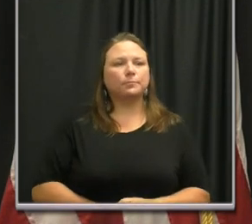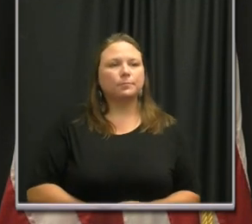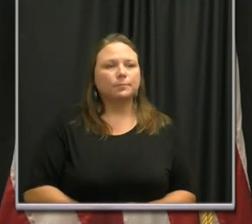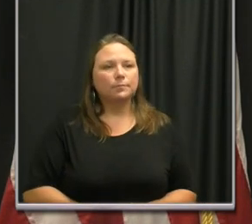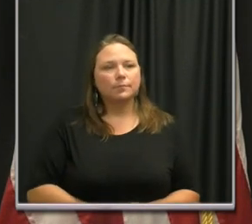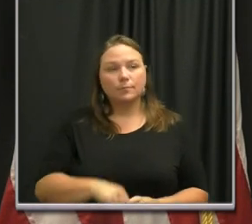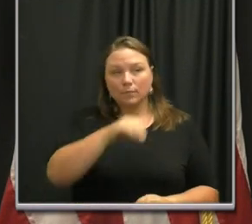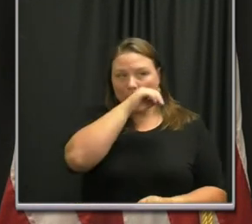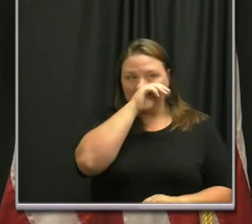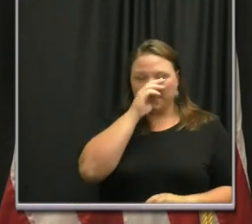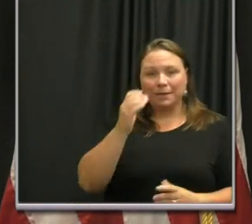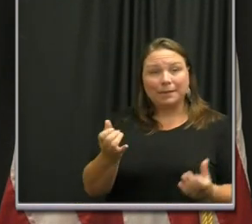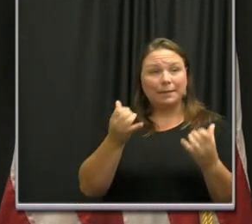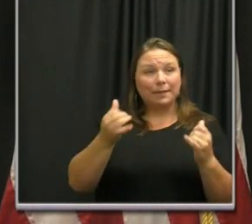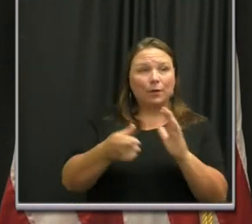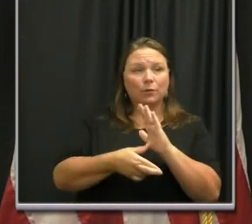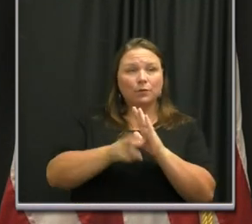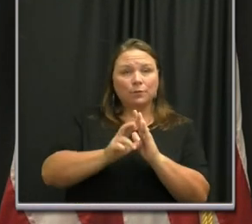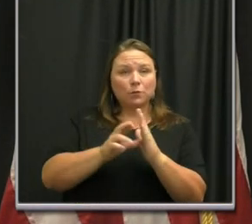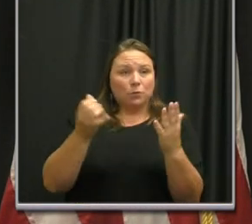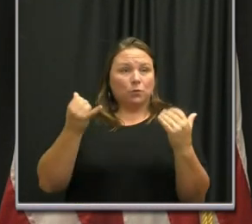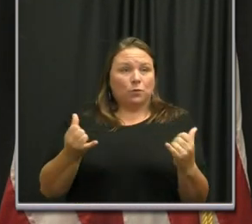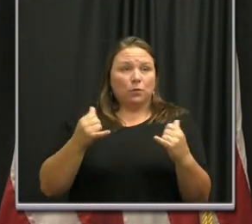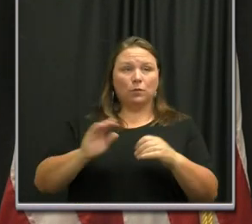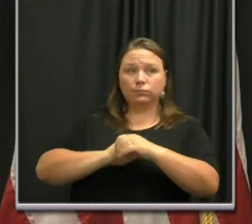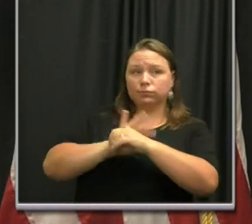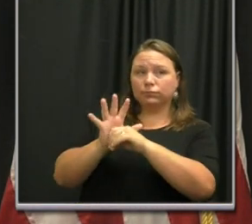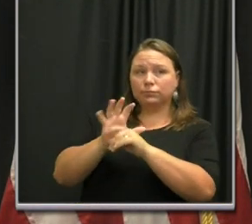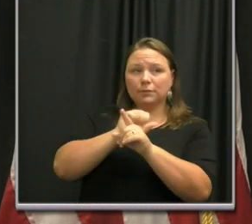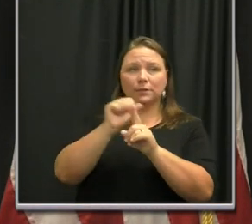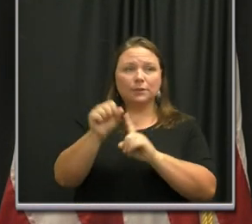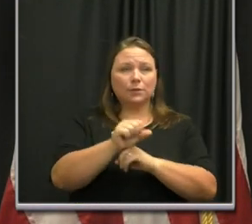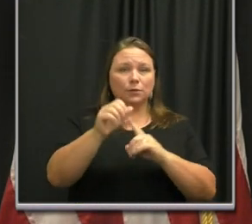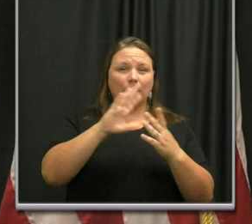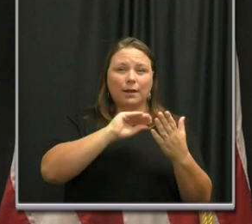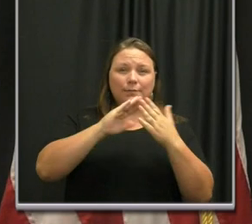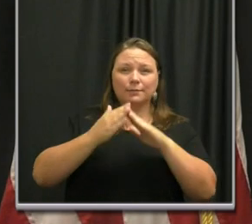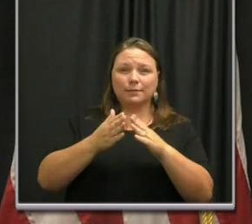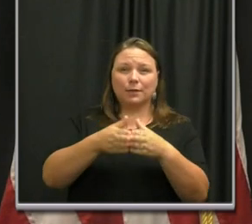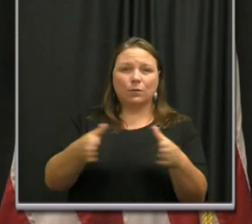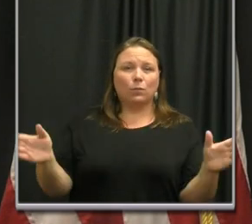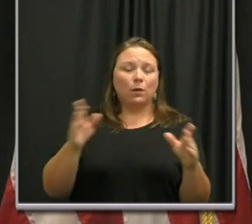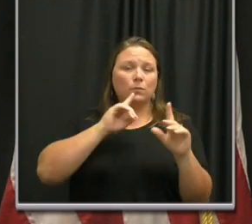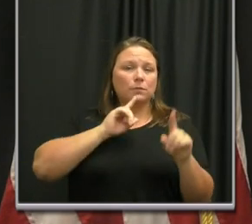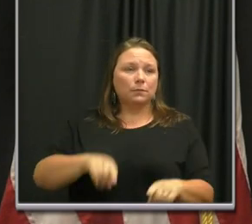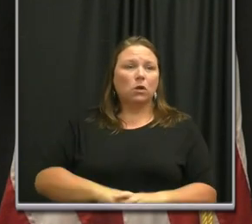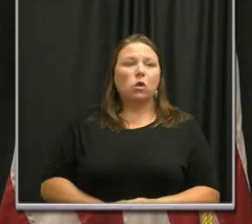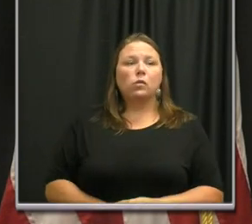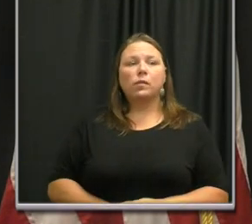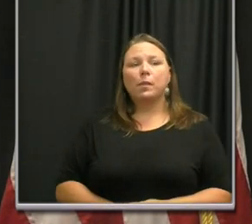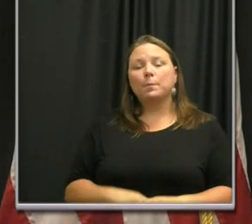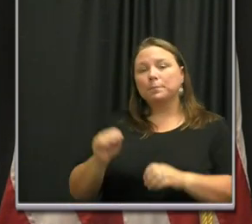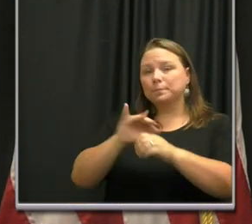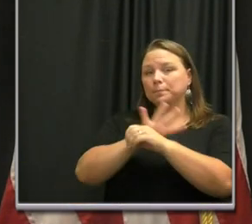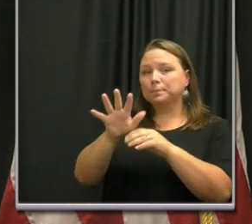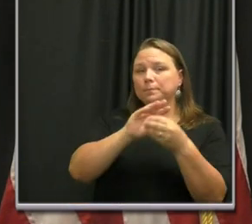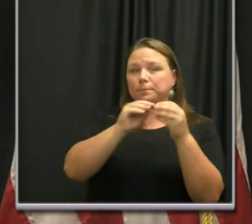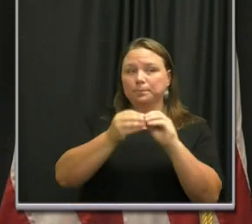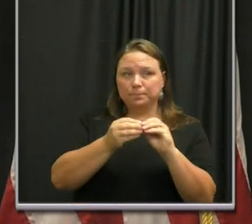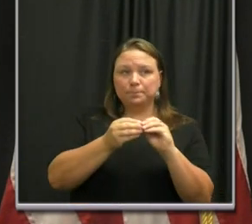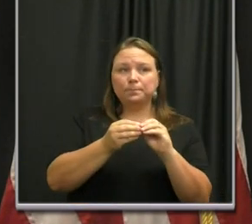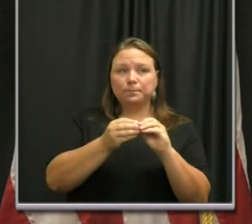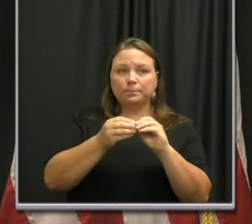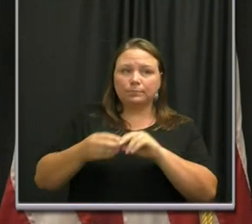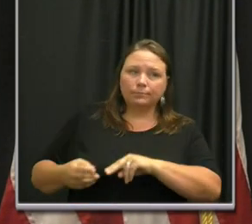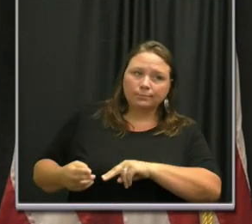And now, a review of our current coronavirus situation and citywide response. COVID-19 numbers